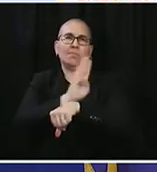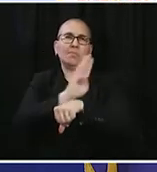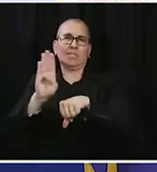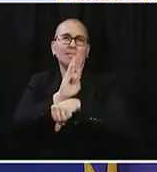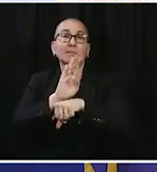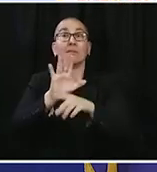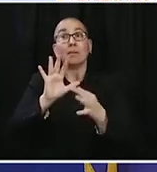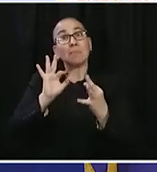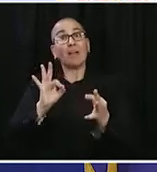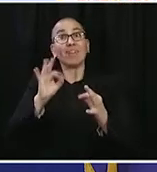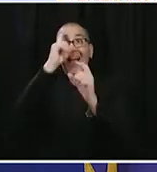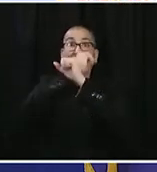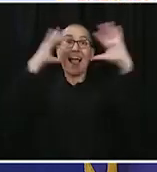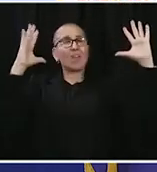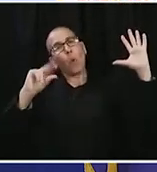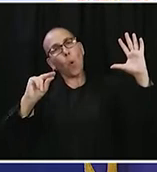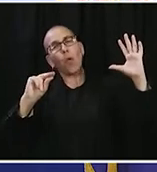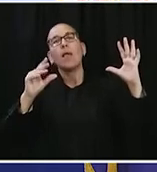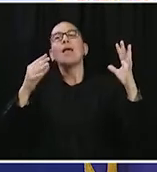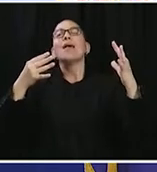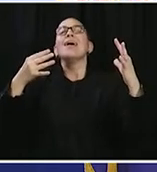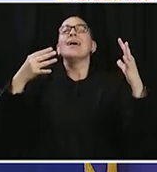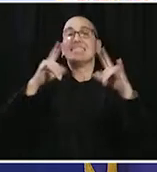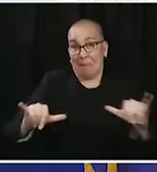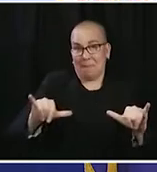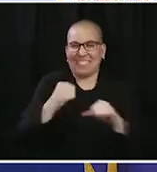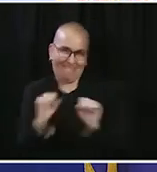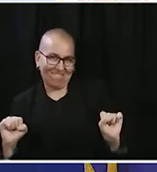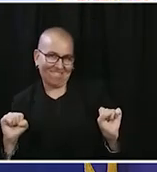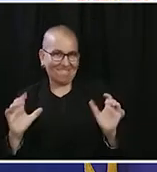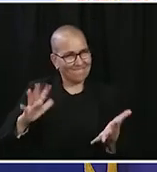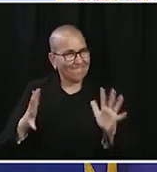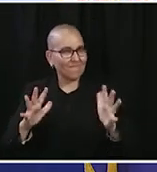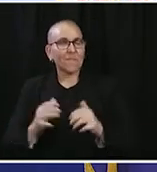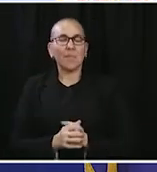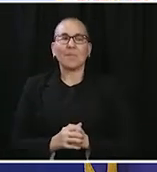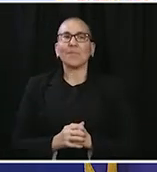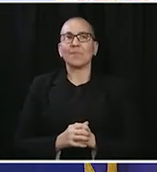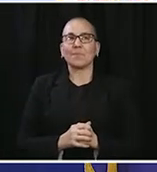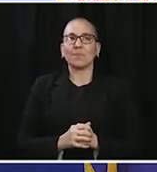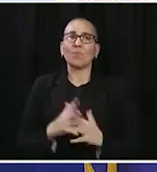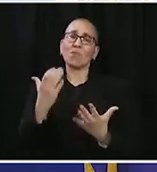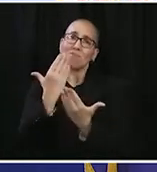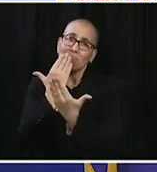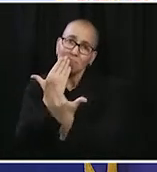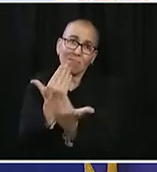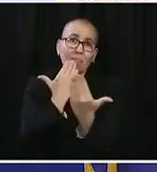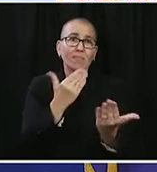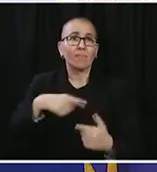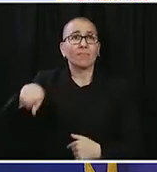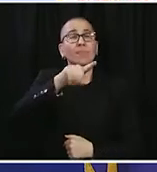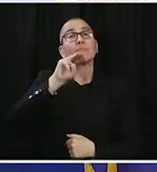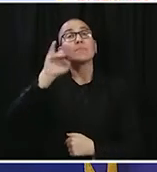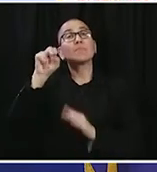also want to thank the salons and barbershops. I know Minnesotans, and I have to be candid, it's certainly not a top priority for me because I'm a bit challenged in